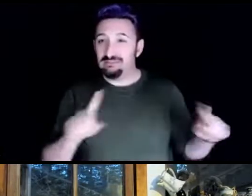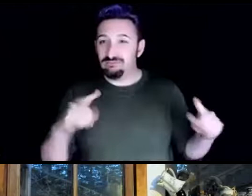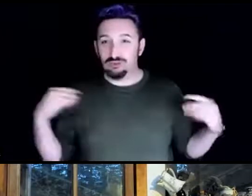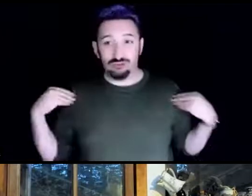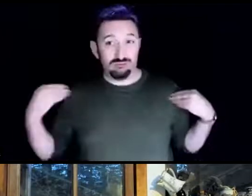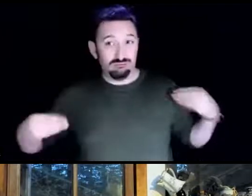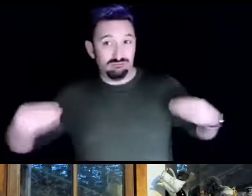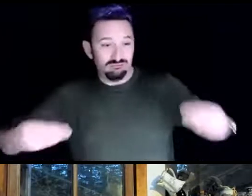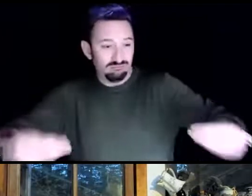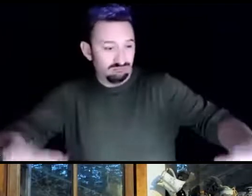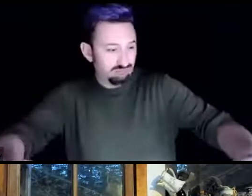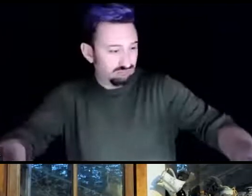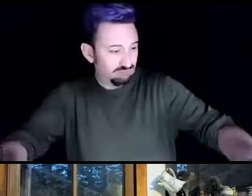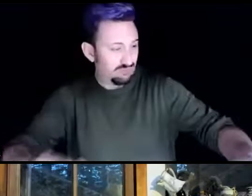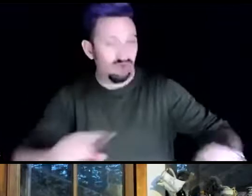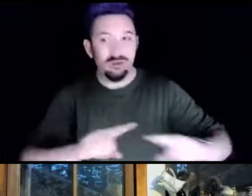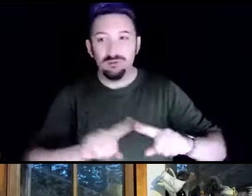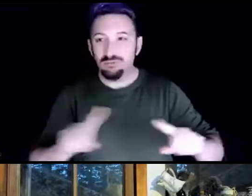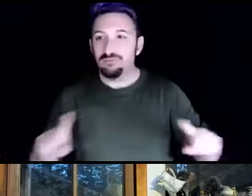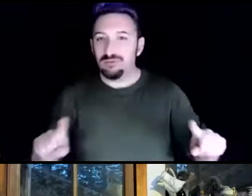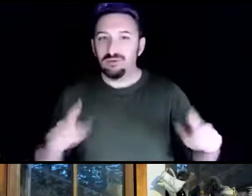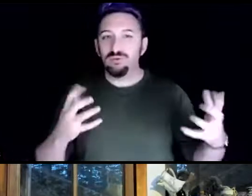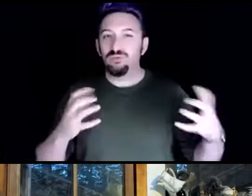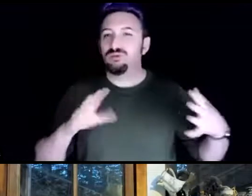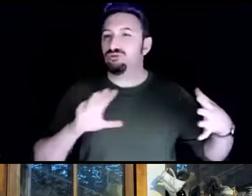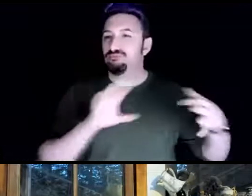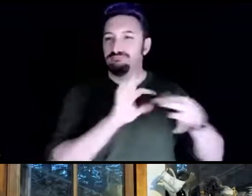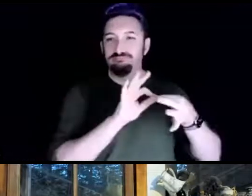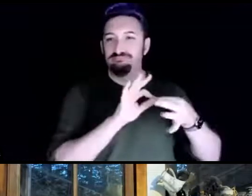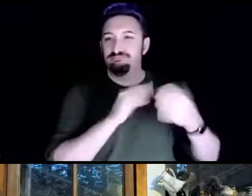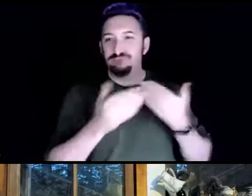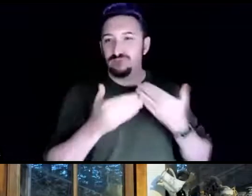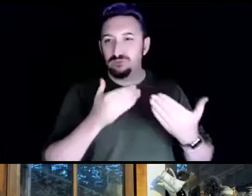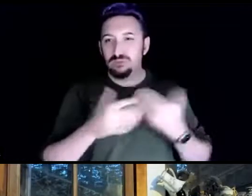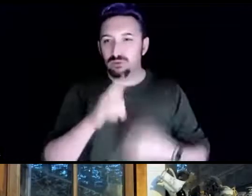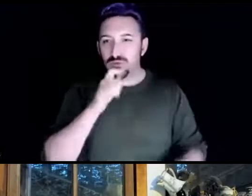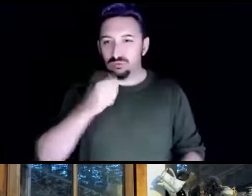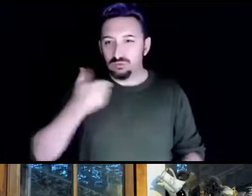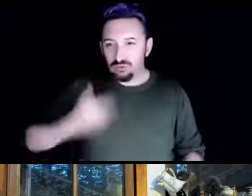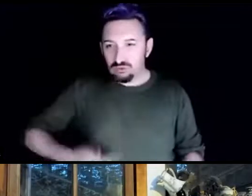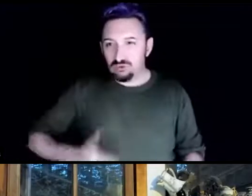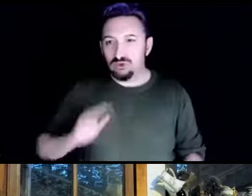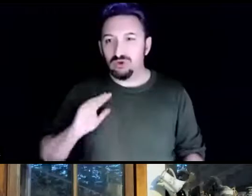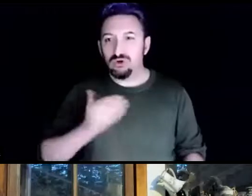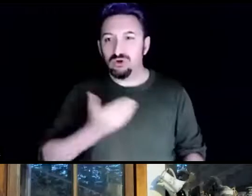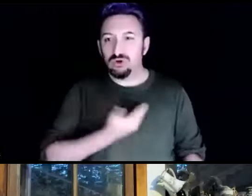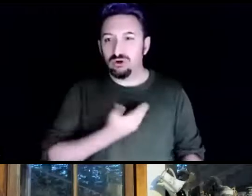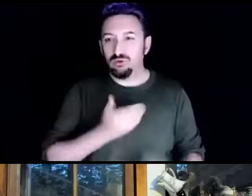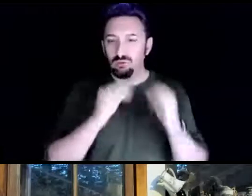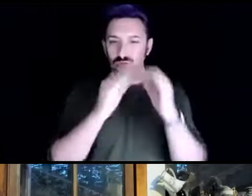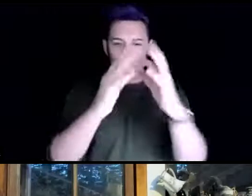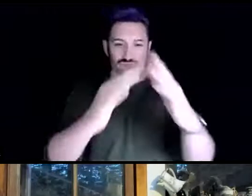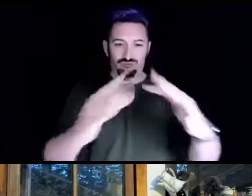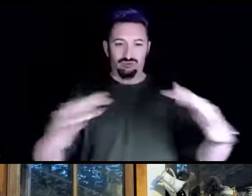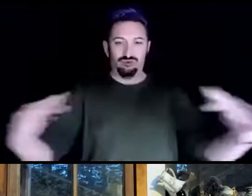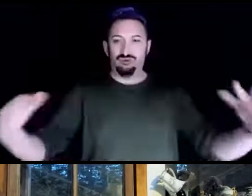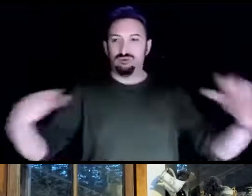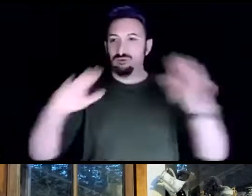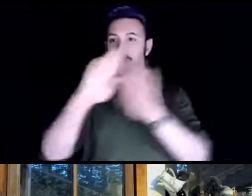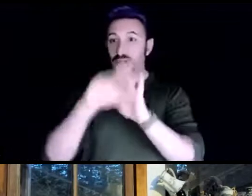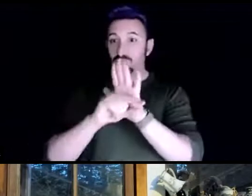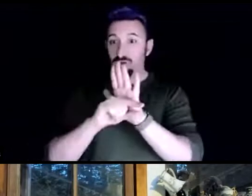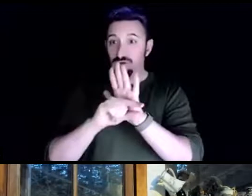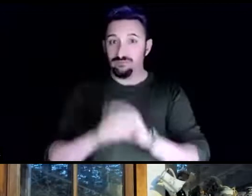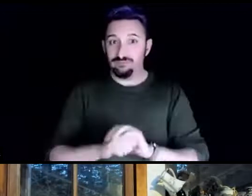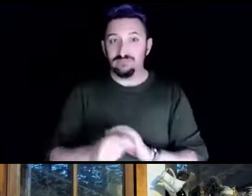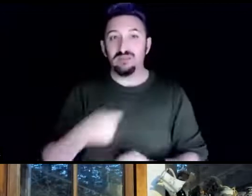people on earth, regardless of our diverse backgrounds. And I come from the Oceti Shako